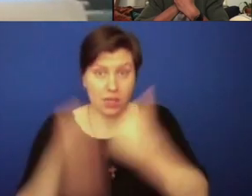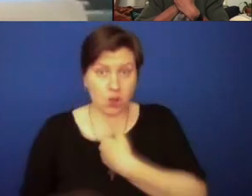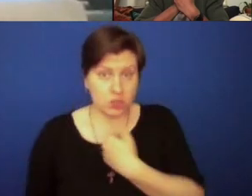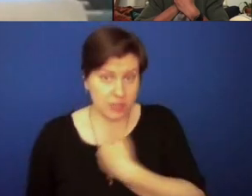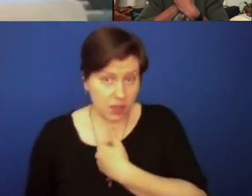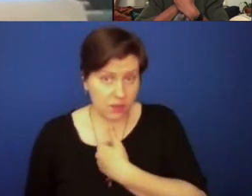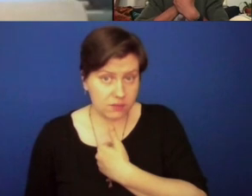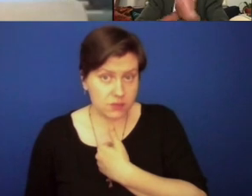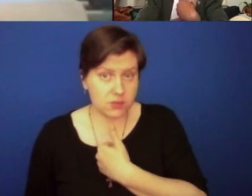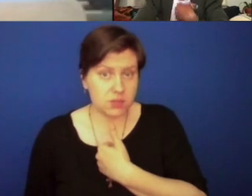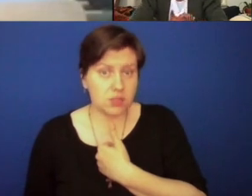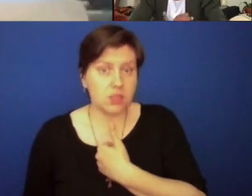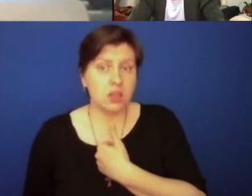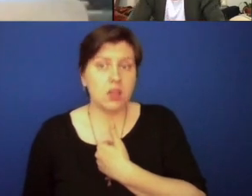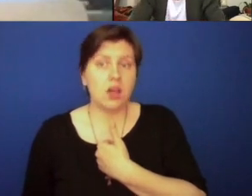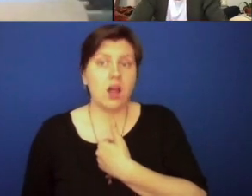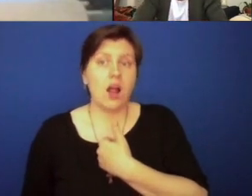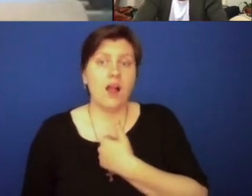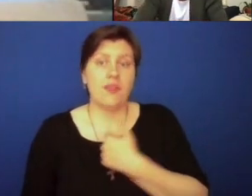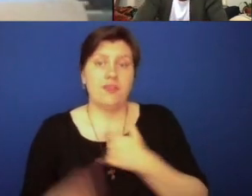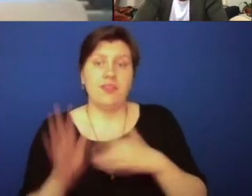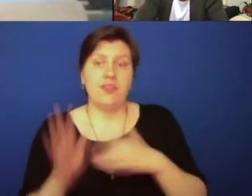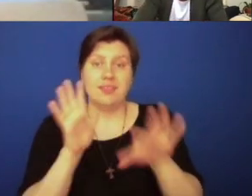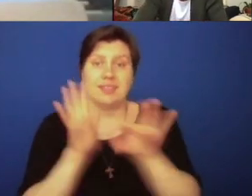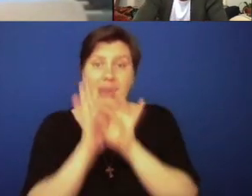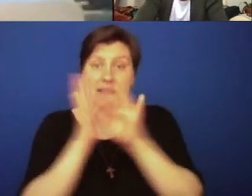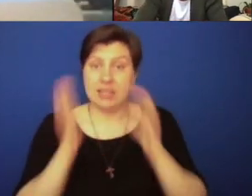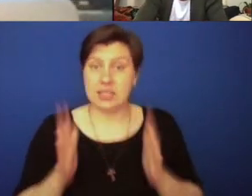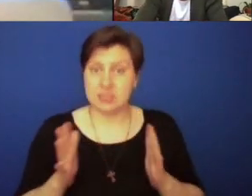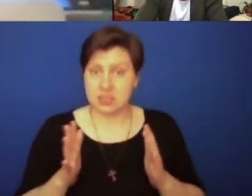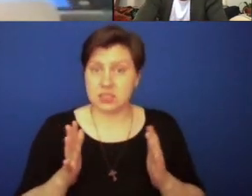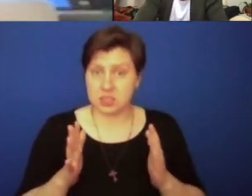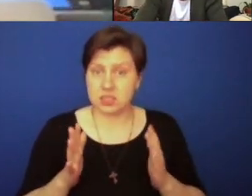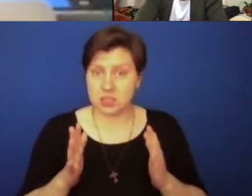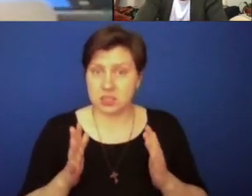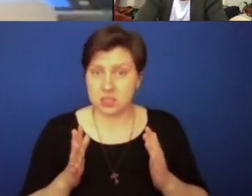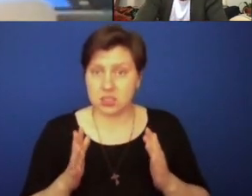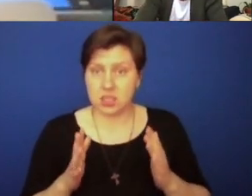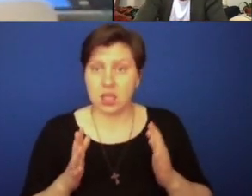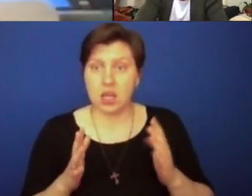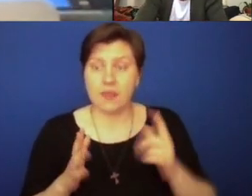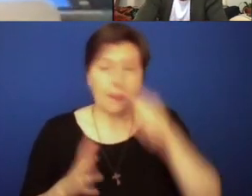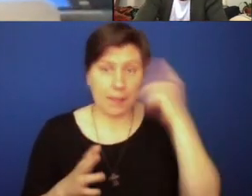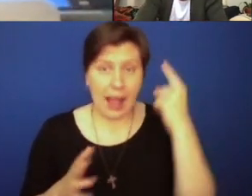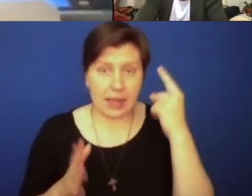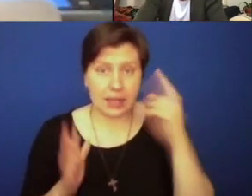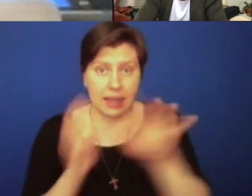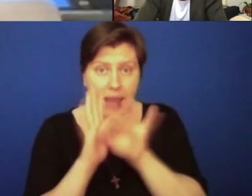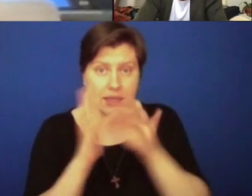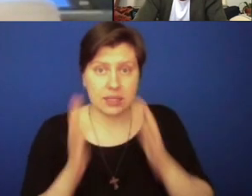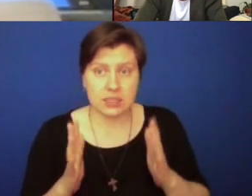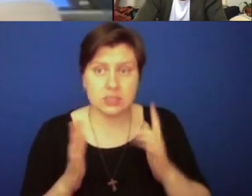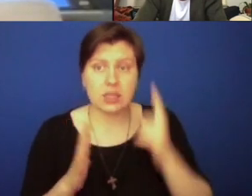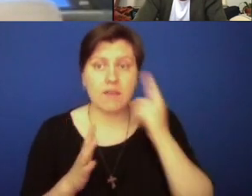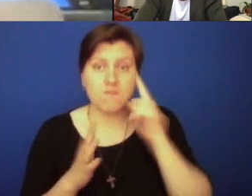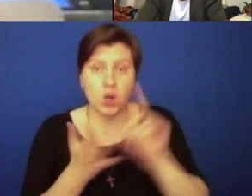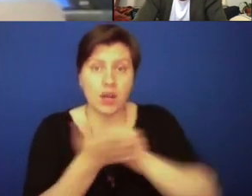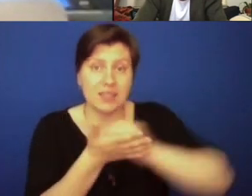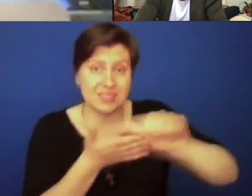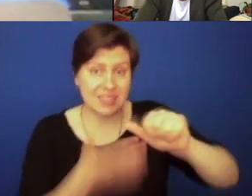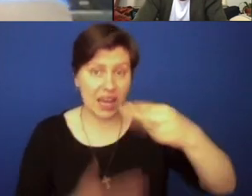on the candidates that are in the pipeline for the Black canons that are in the pipeline for